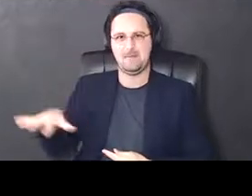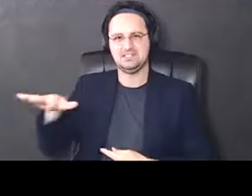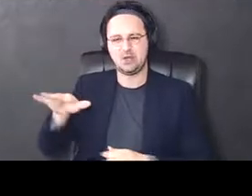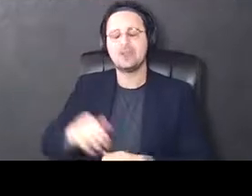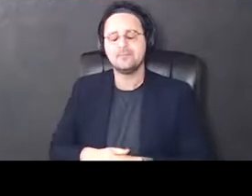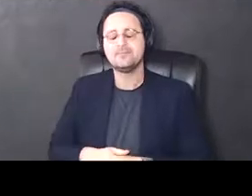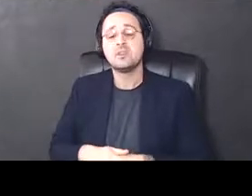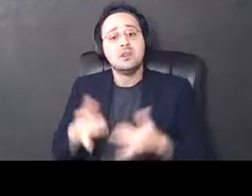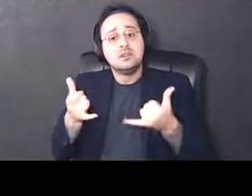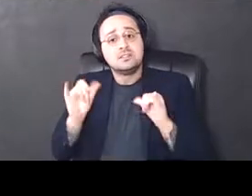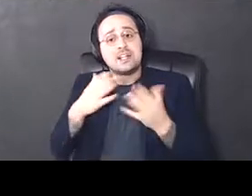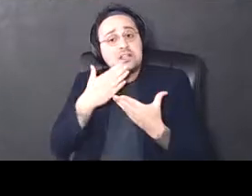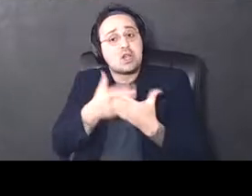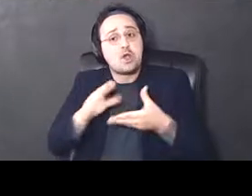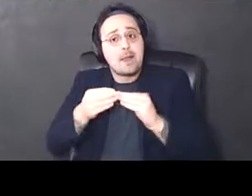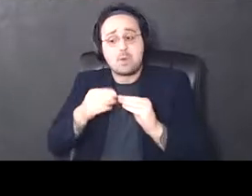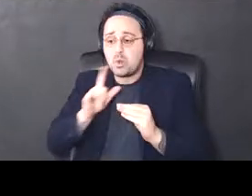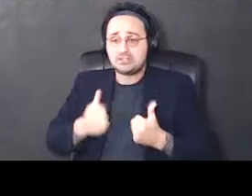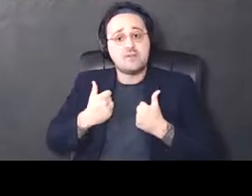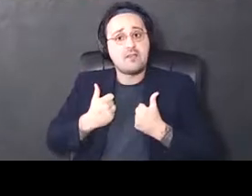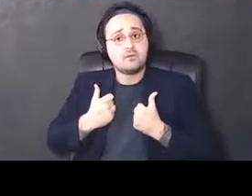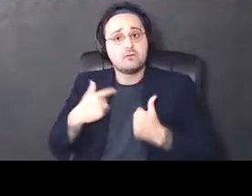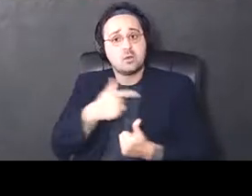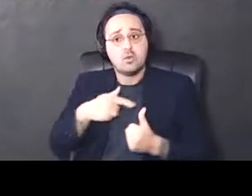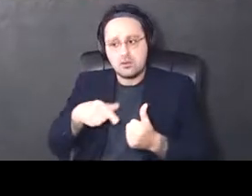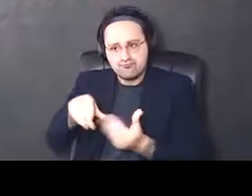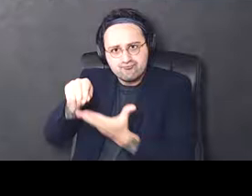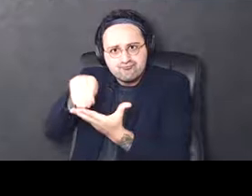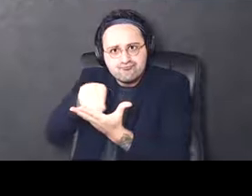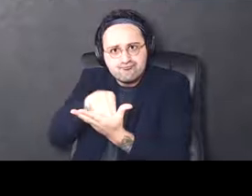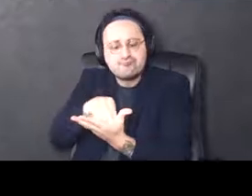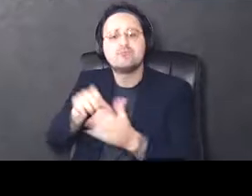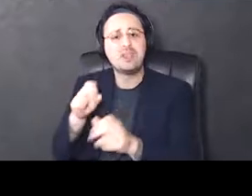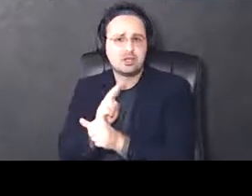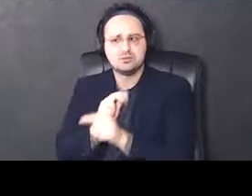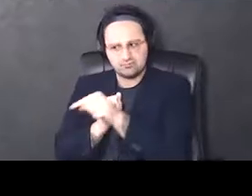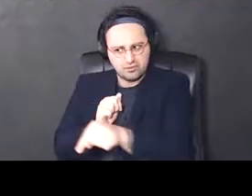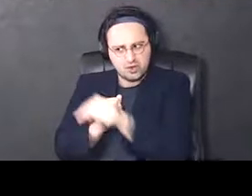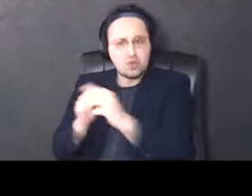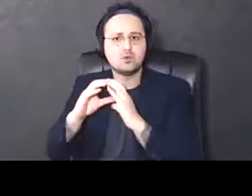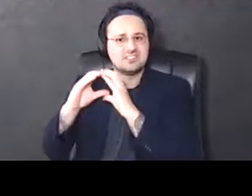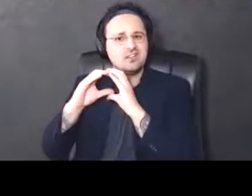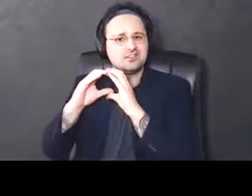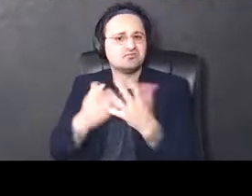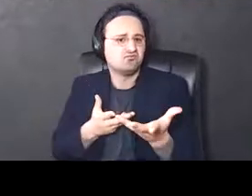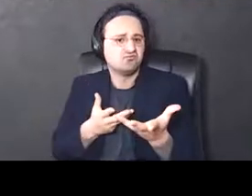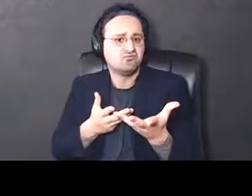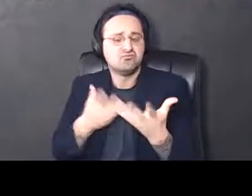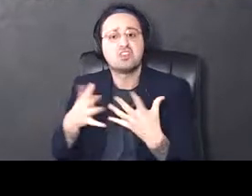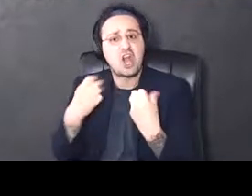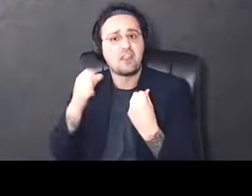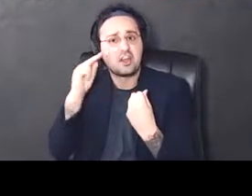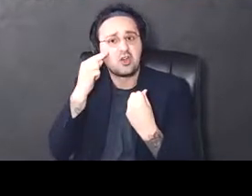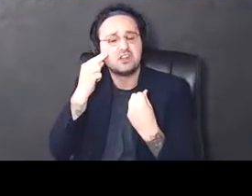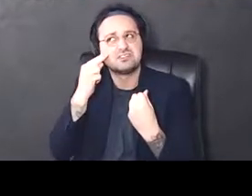But still a good number that survive. I mean, we can record from these cells. So they are healthy neurons